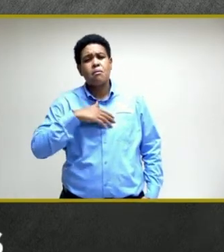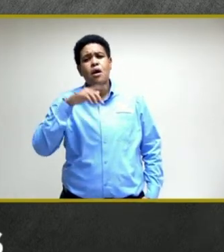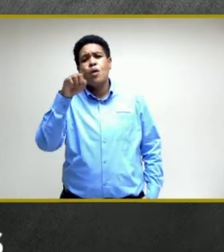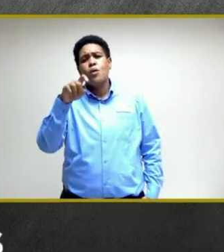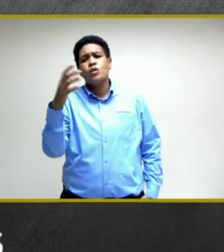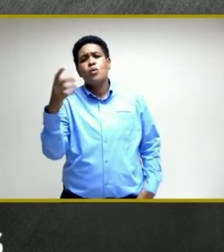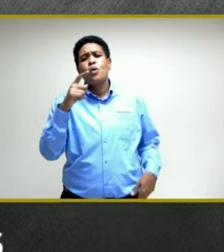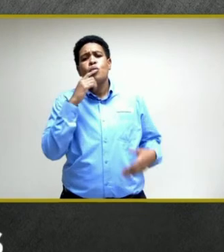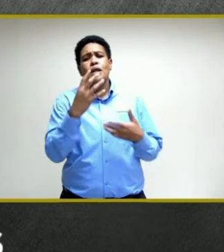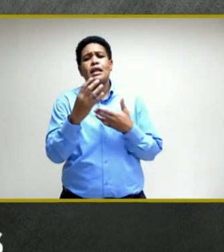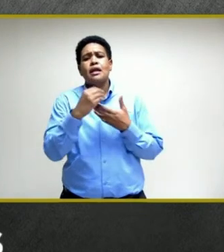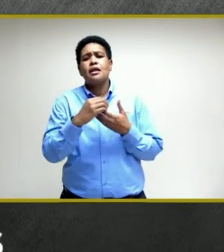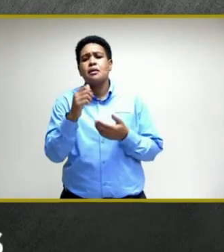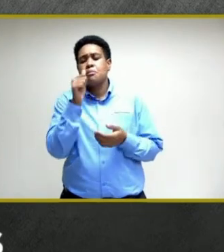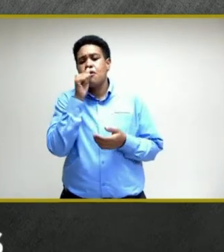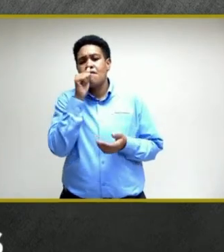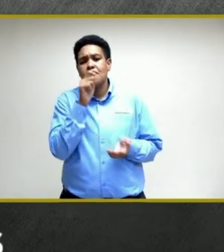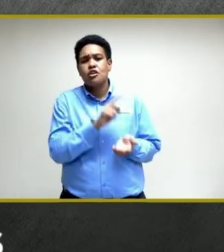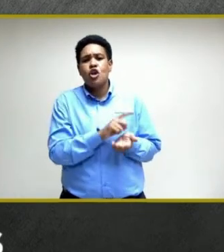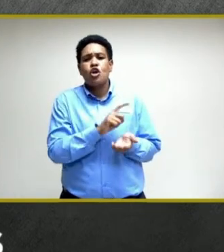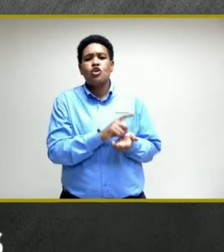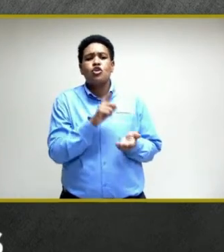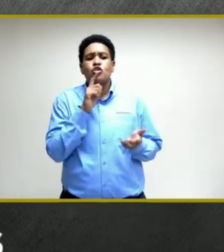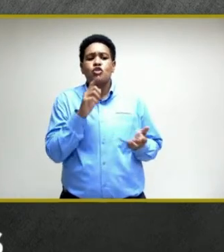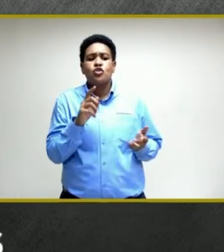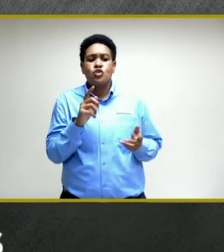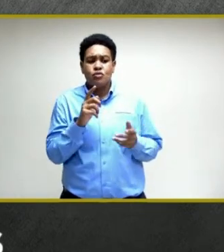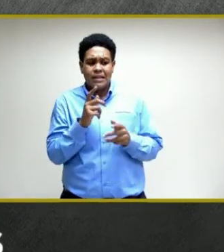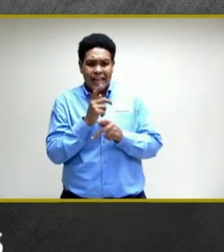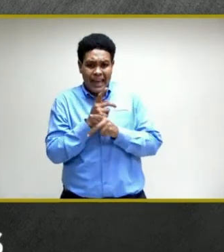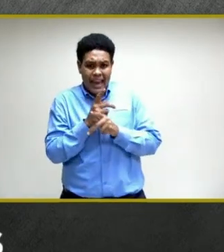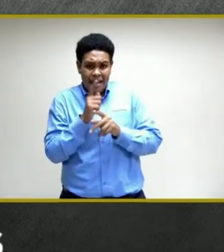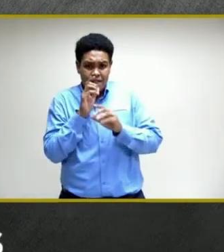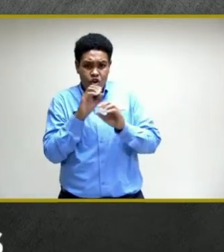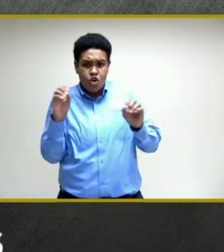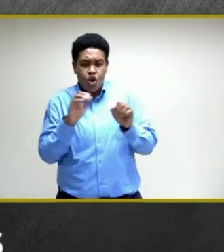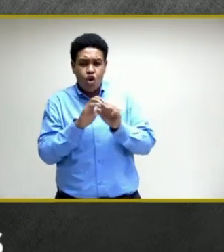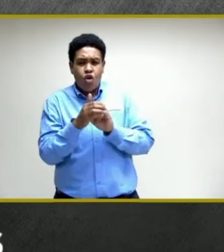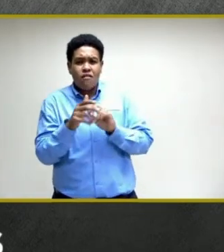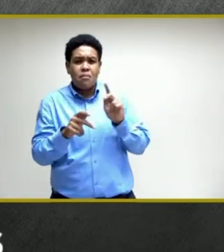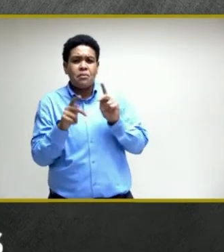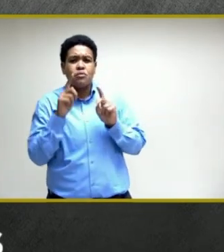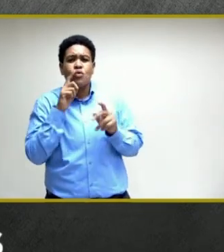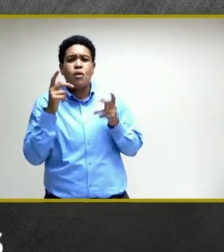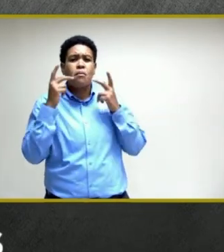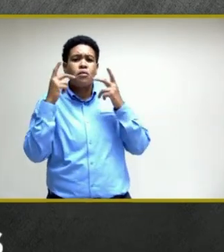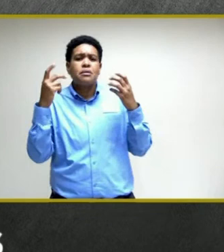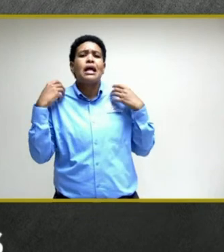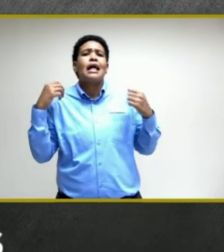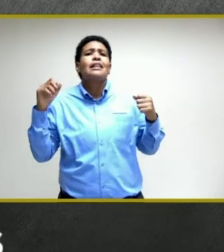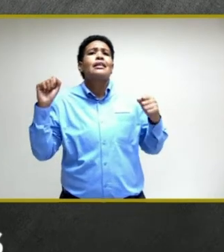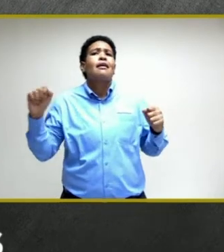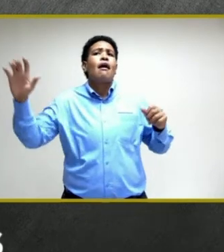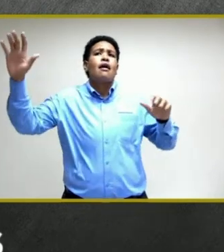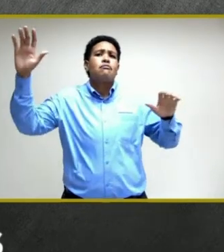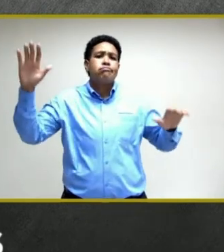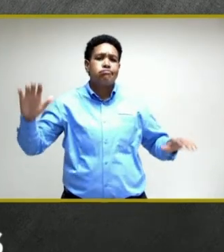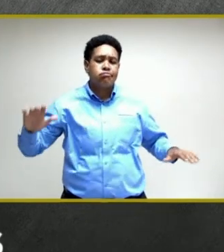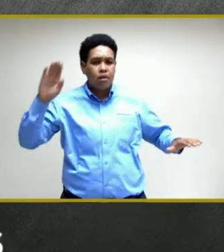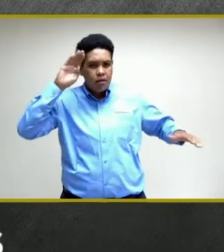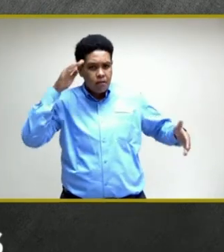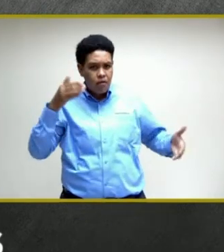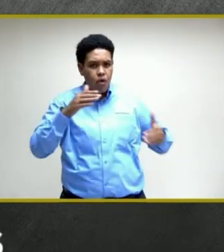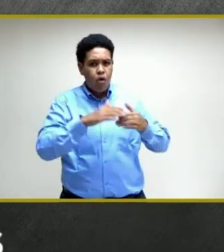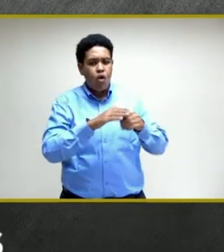the private physicians to care for non-COVID patients so that public health personnel can focus